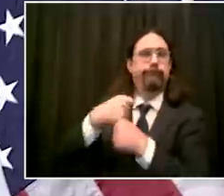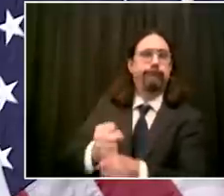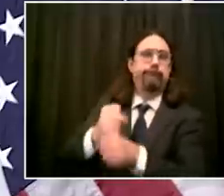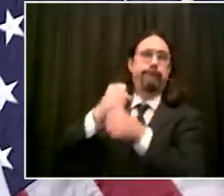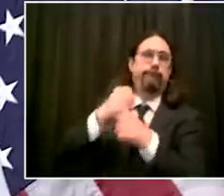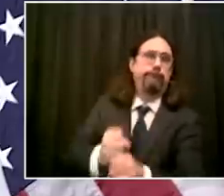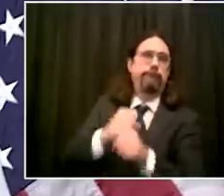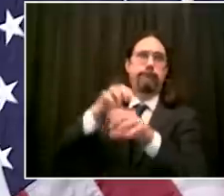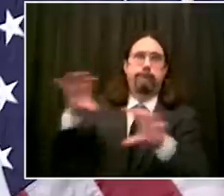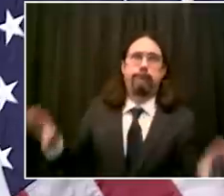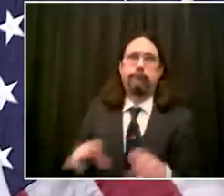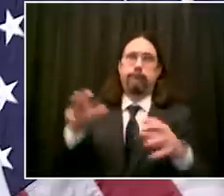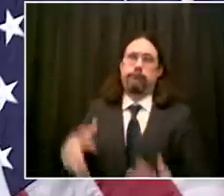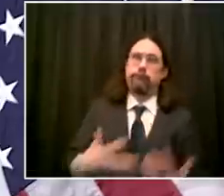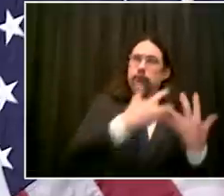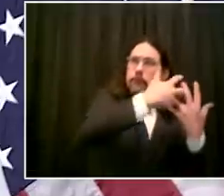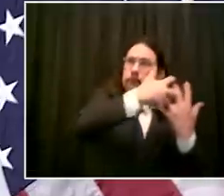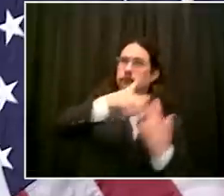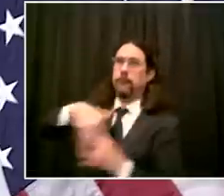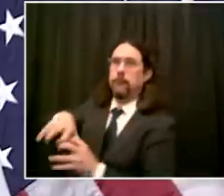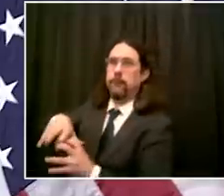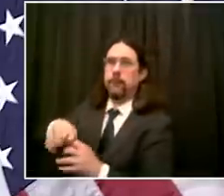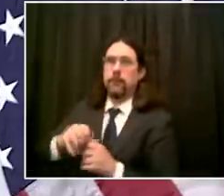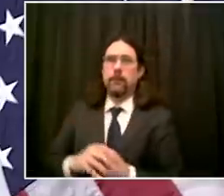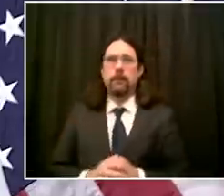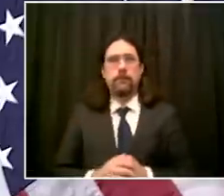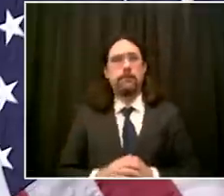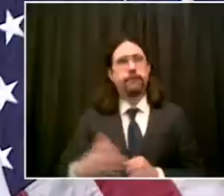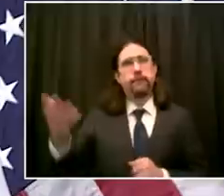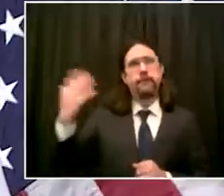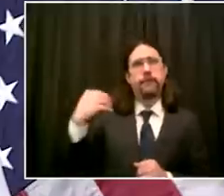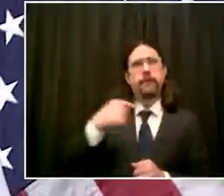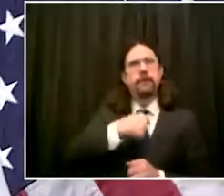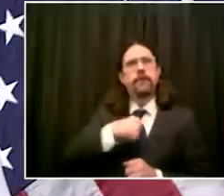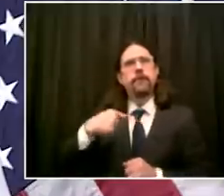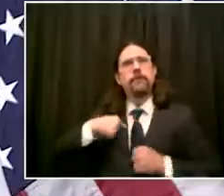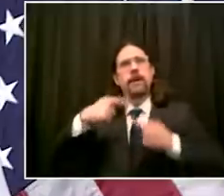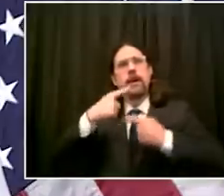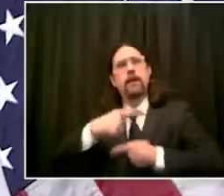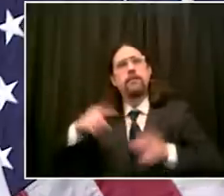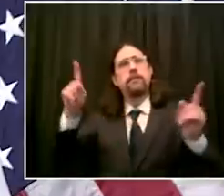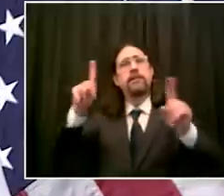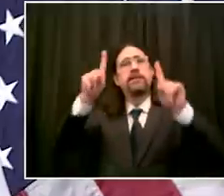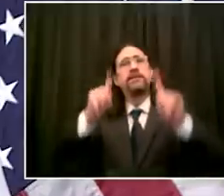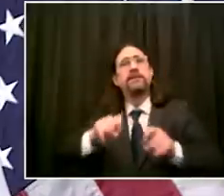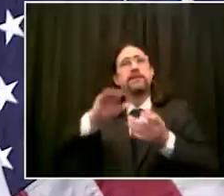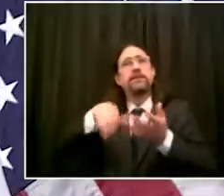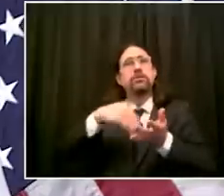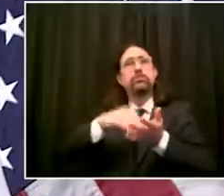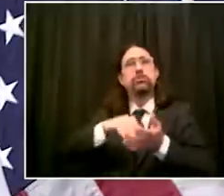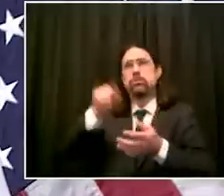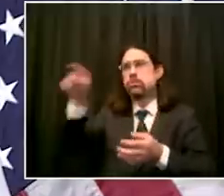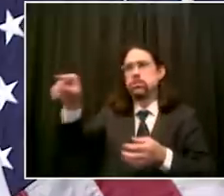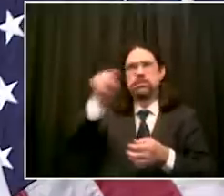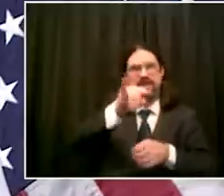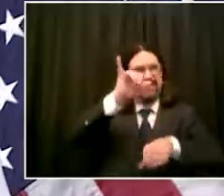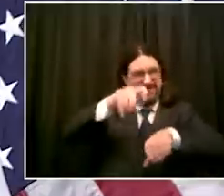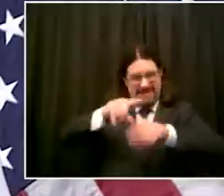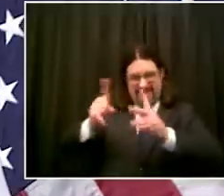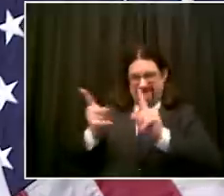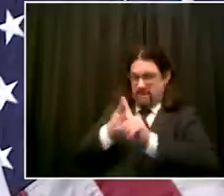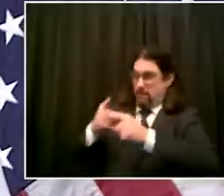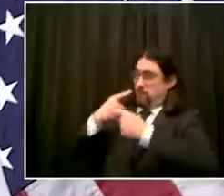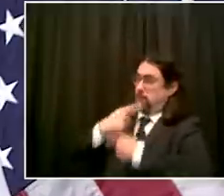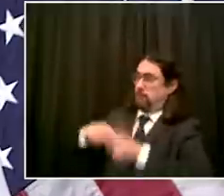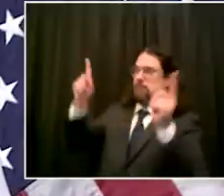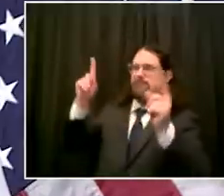understand there's a testing site available it's free and that they're allowed to go there you know they fit the categories people take it up so i think we're going